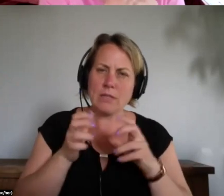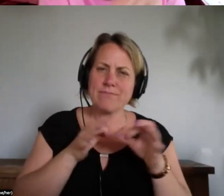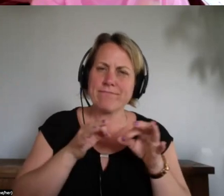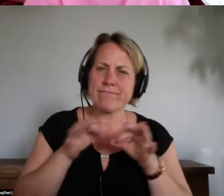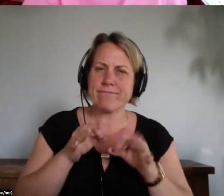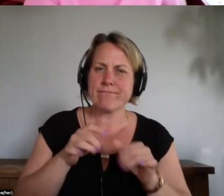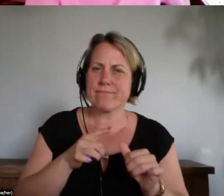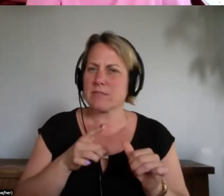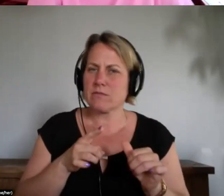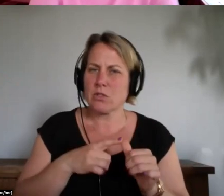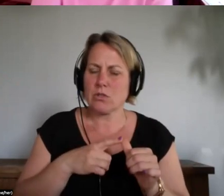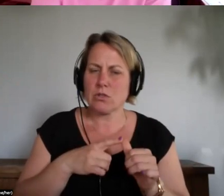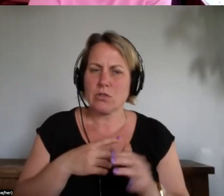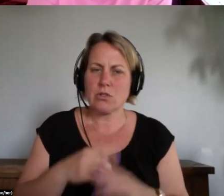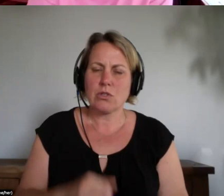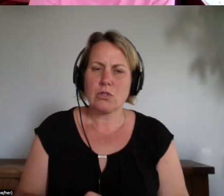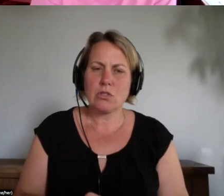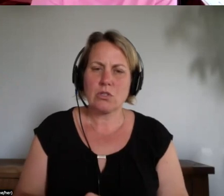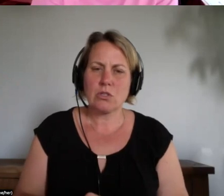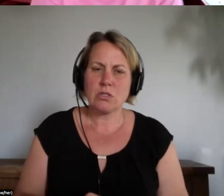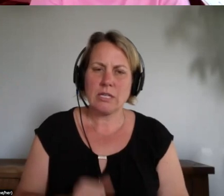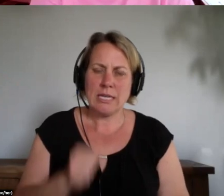the mother